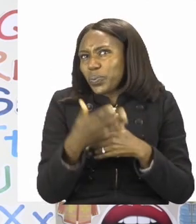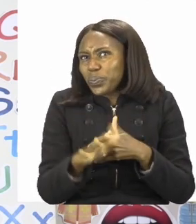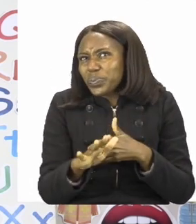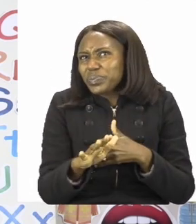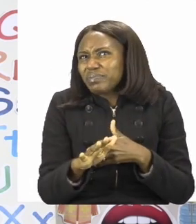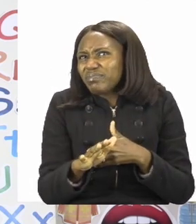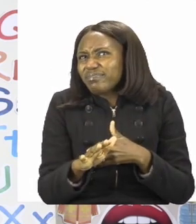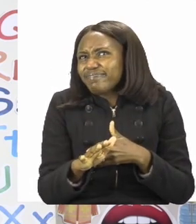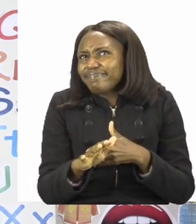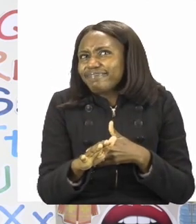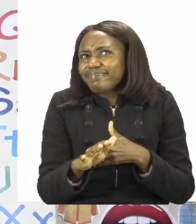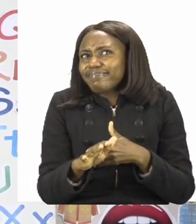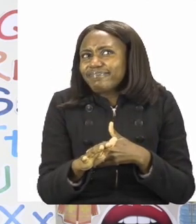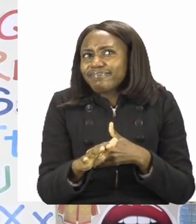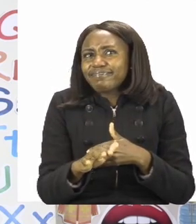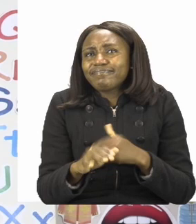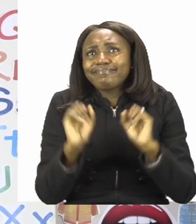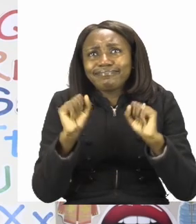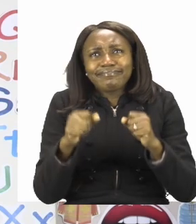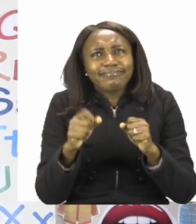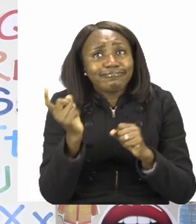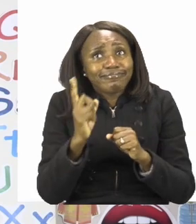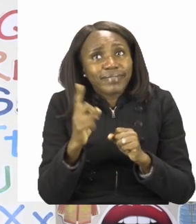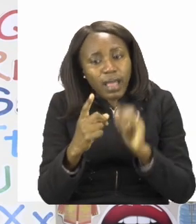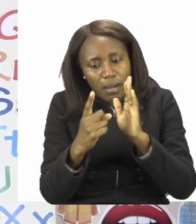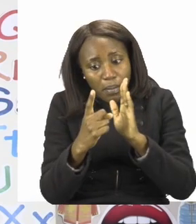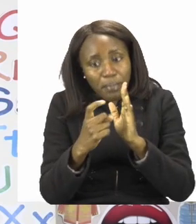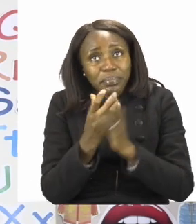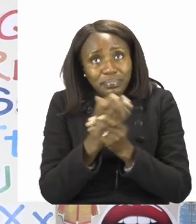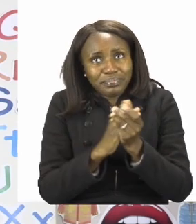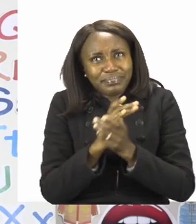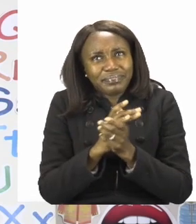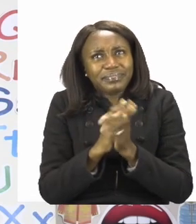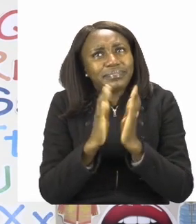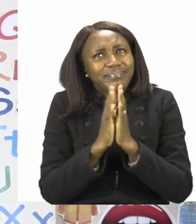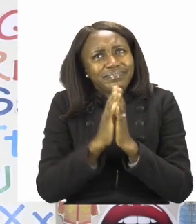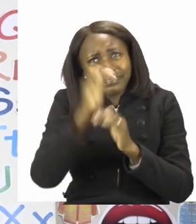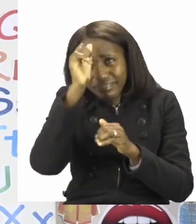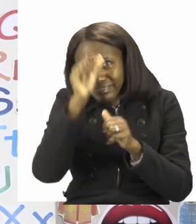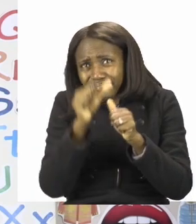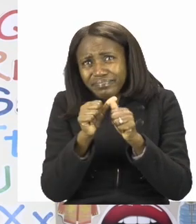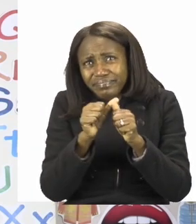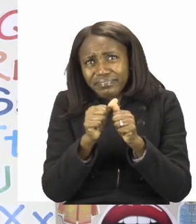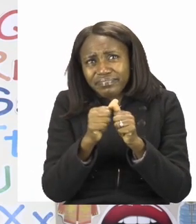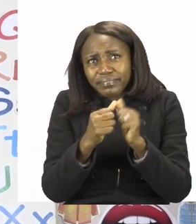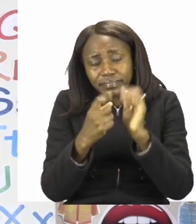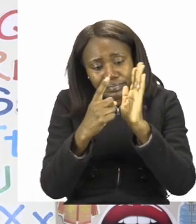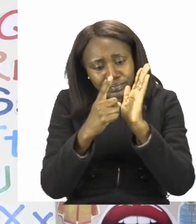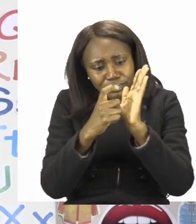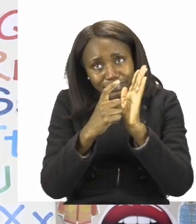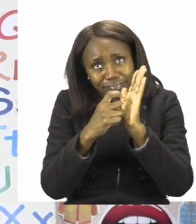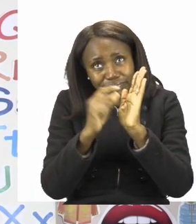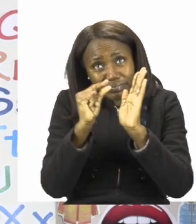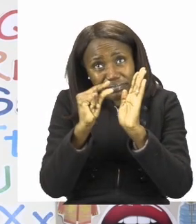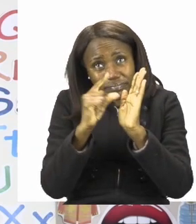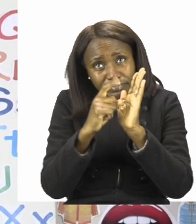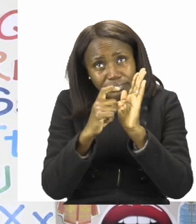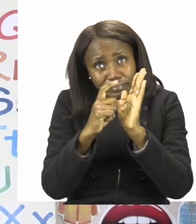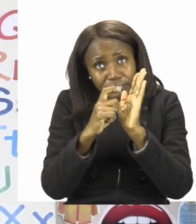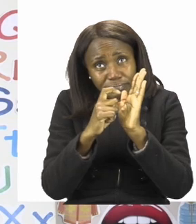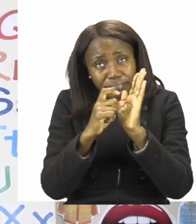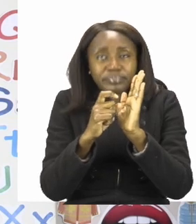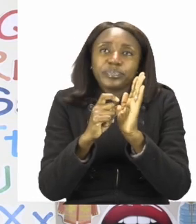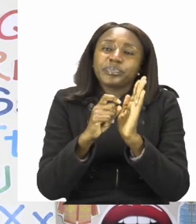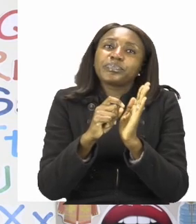work, we need to sanitize. Remember how we sanitize? We put a little bit of sanitizer in our